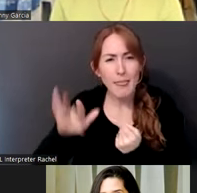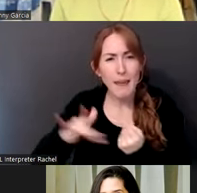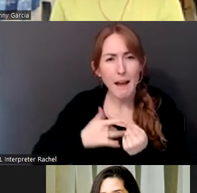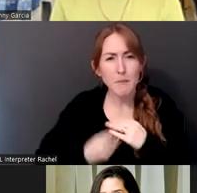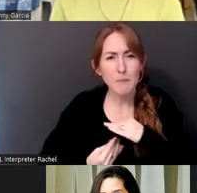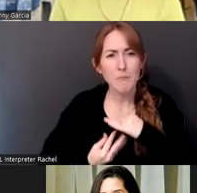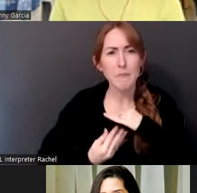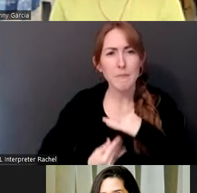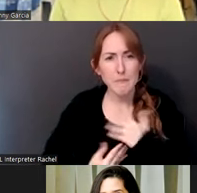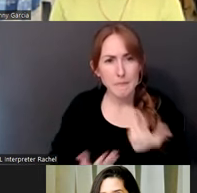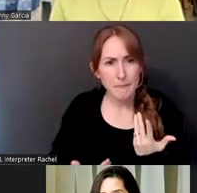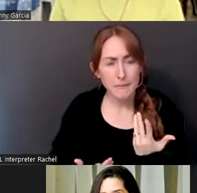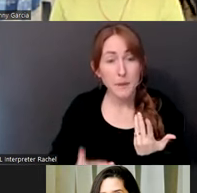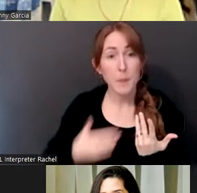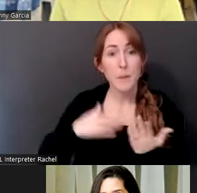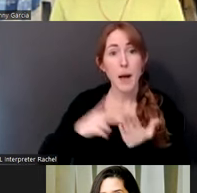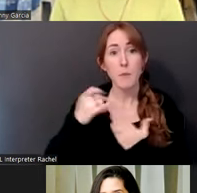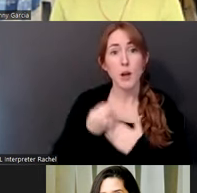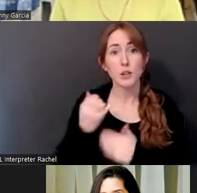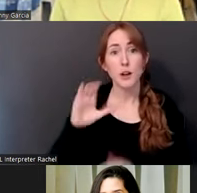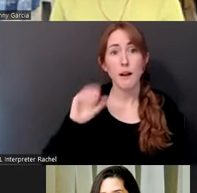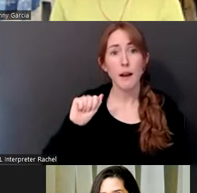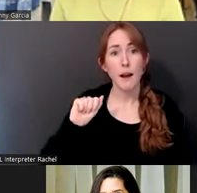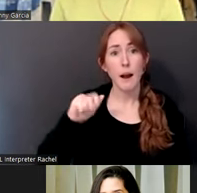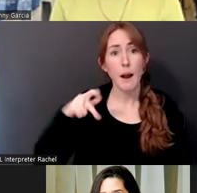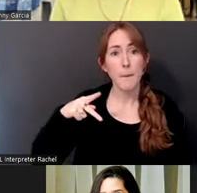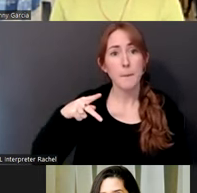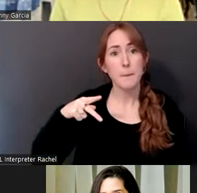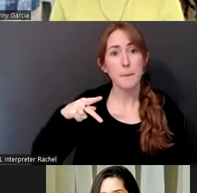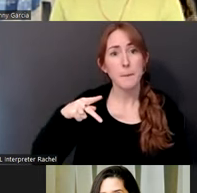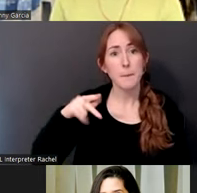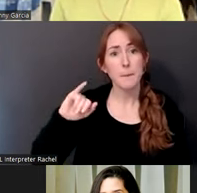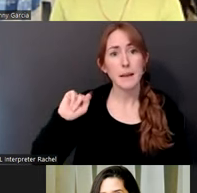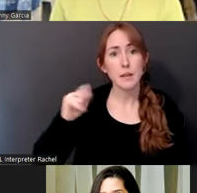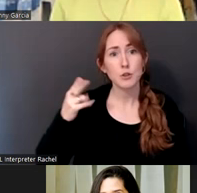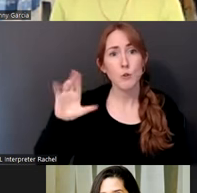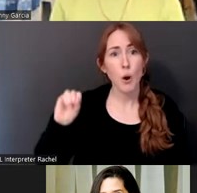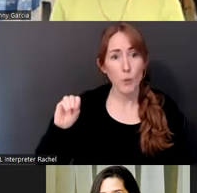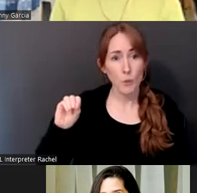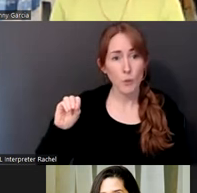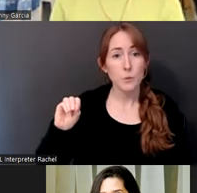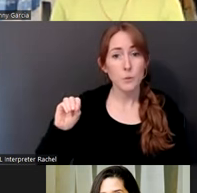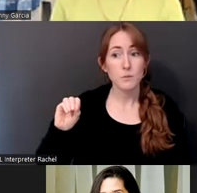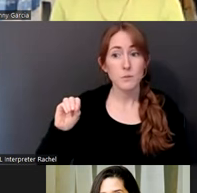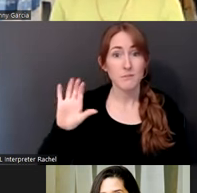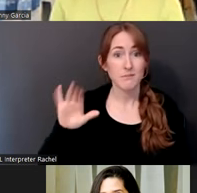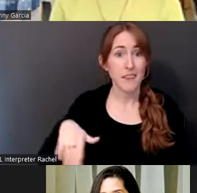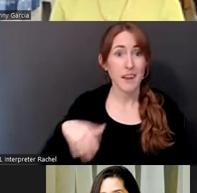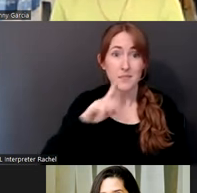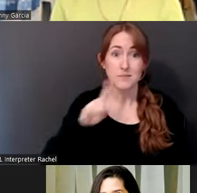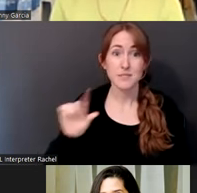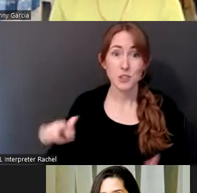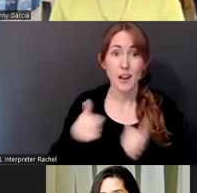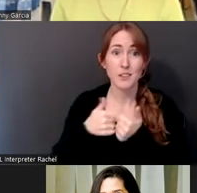project Capricho, um, in that project that I talked about, um, that definitely was, was very challenging for a couple of family members, right.